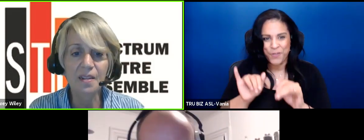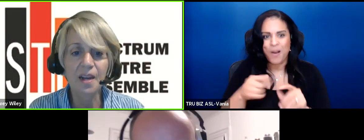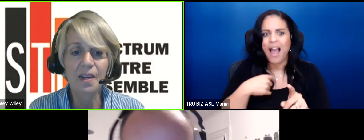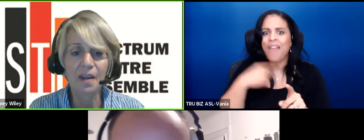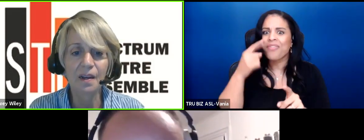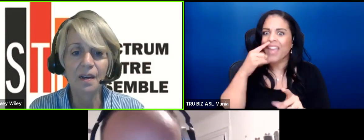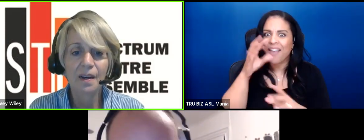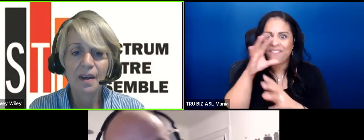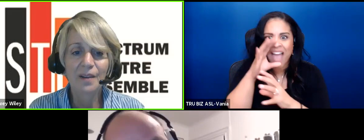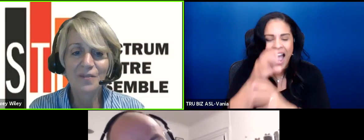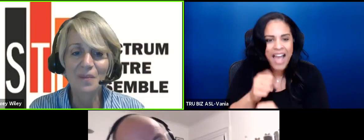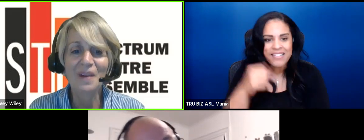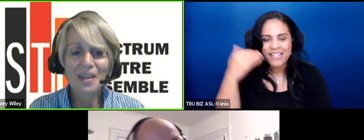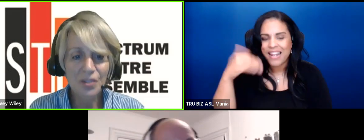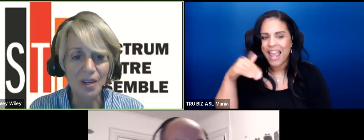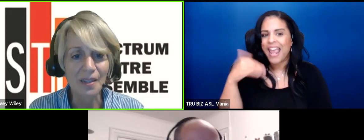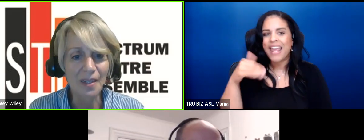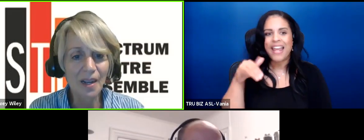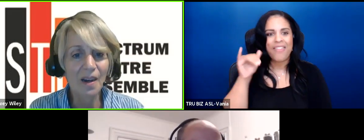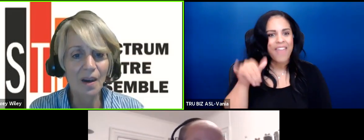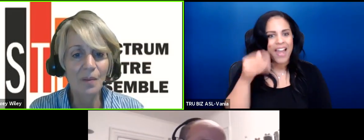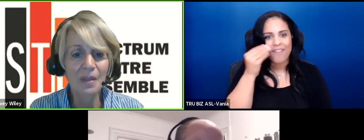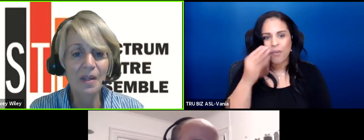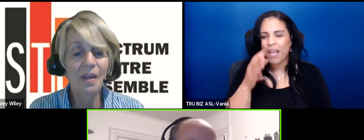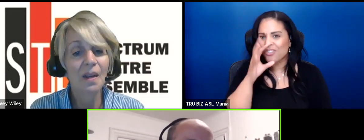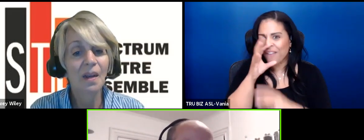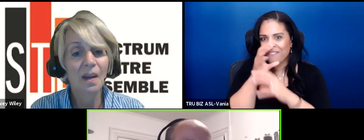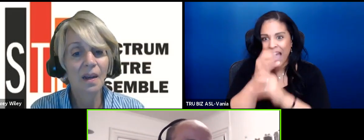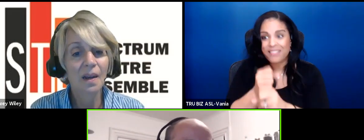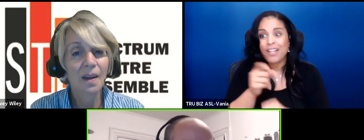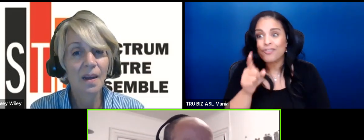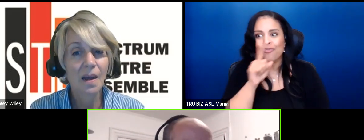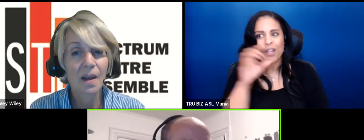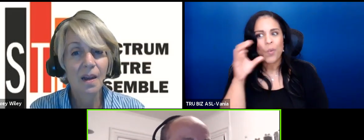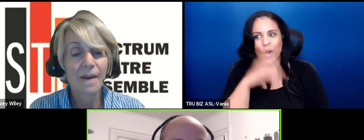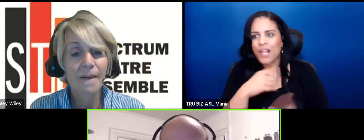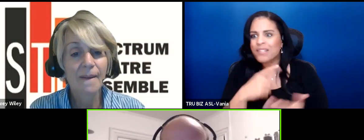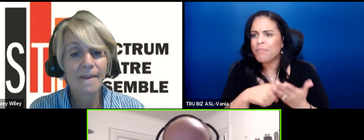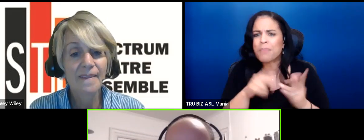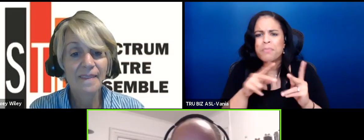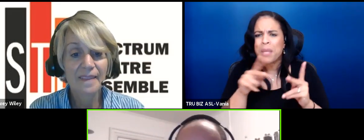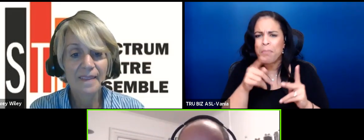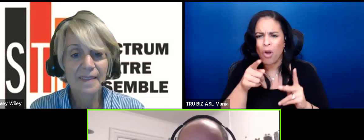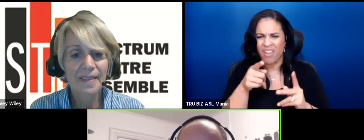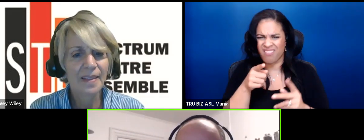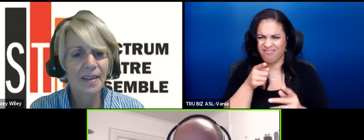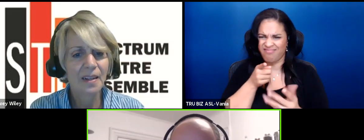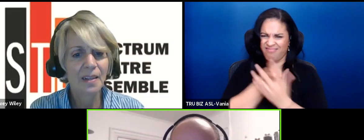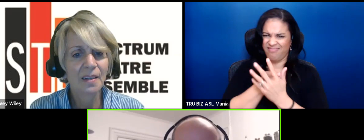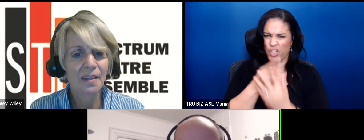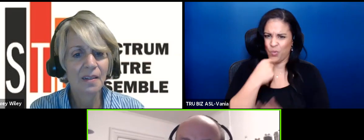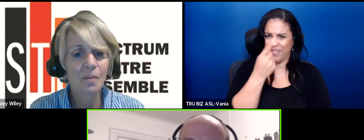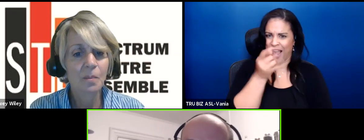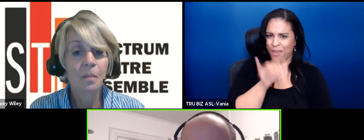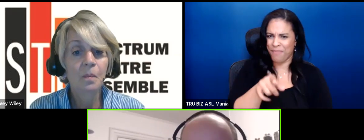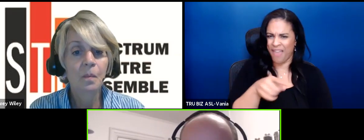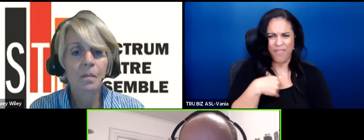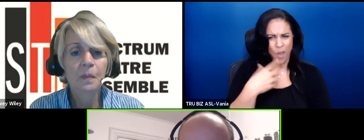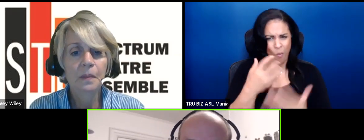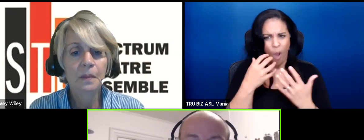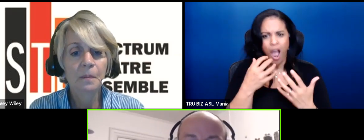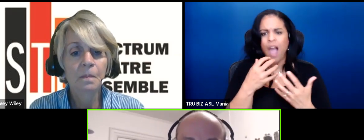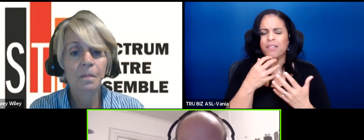fascinating information it's really weird I mean because sometimes people will get insulted if you tell them this you know they want to be